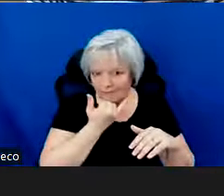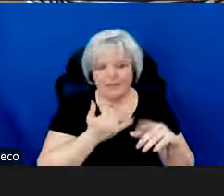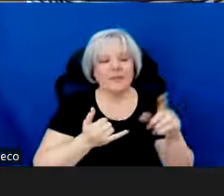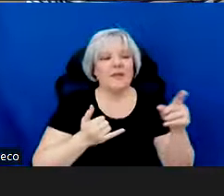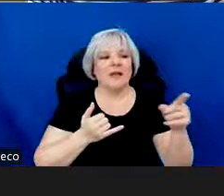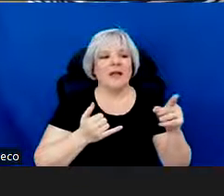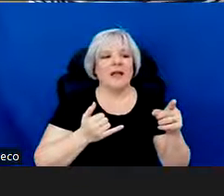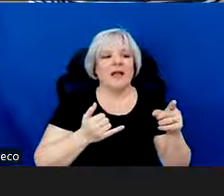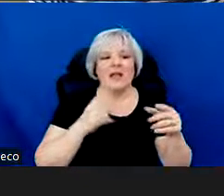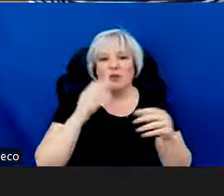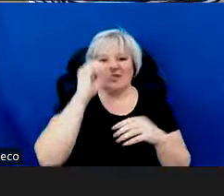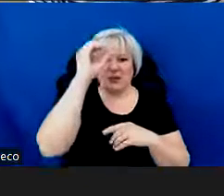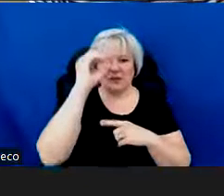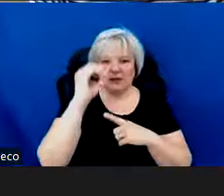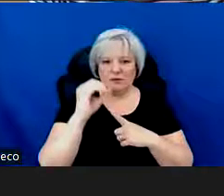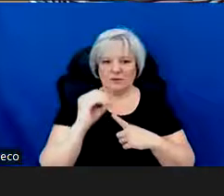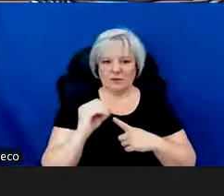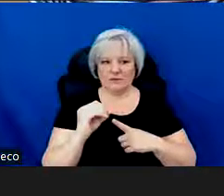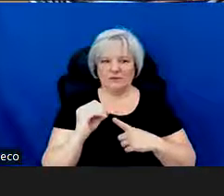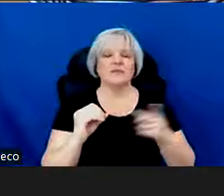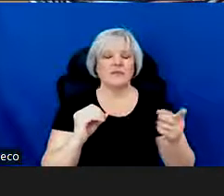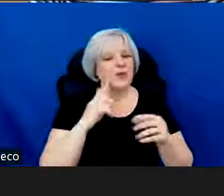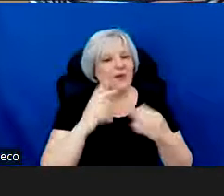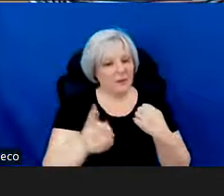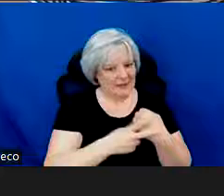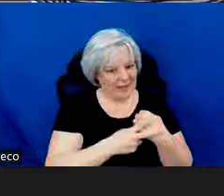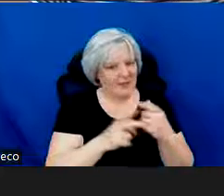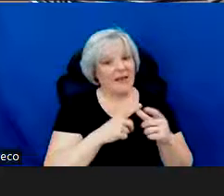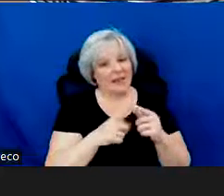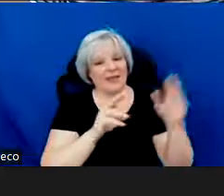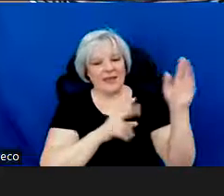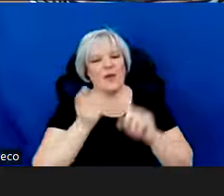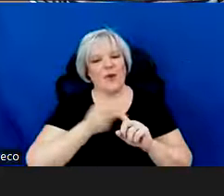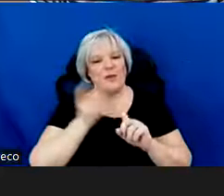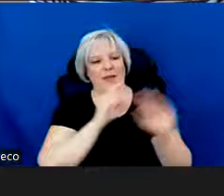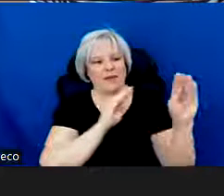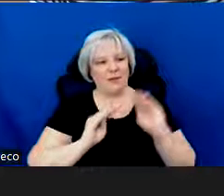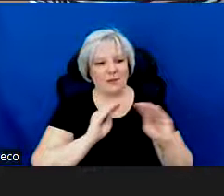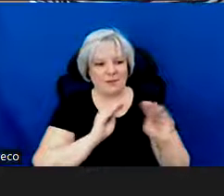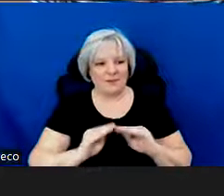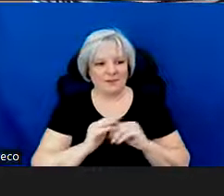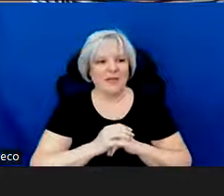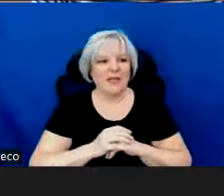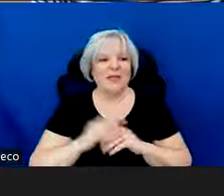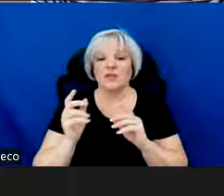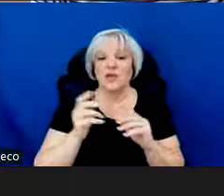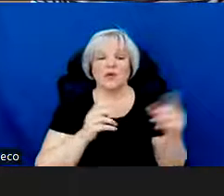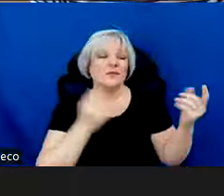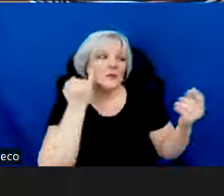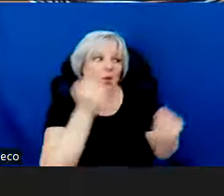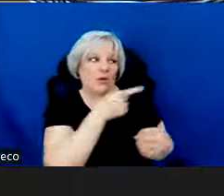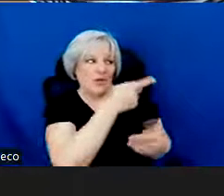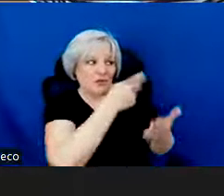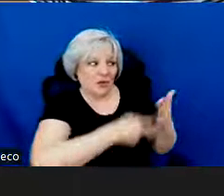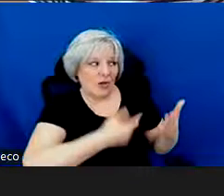fret. Once you hit save form, it'll auto-populate. So since our artist fee up top was $3,000,